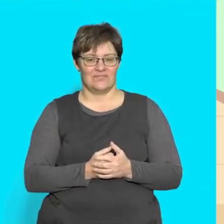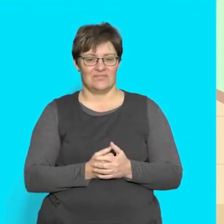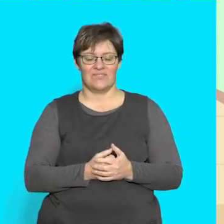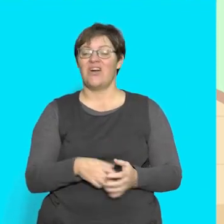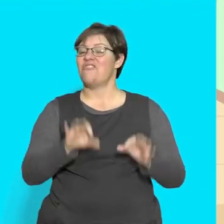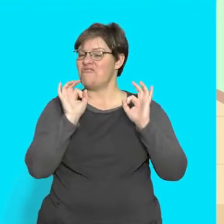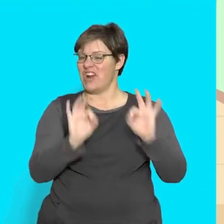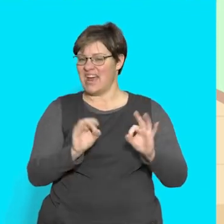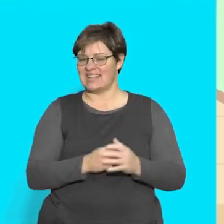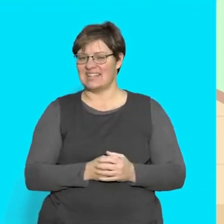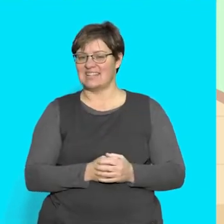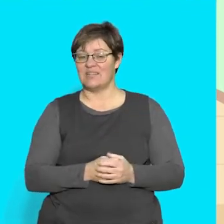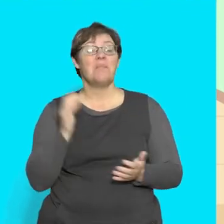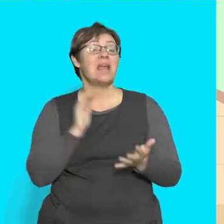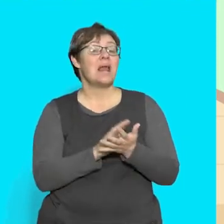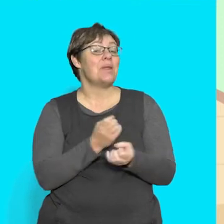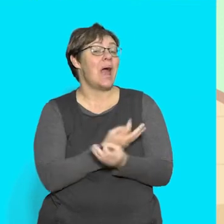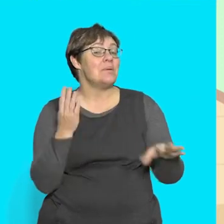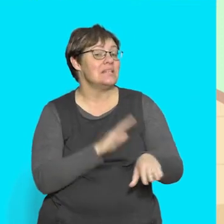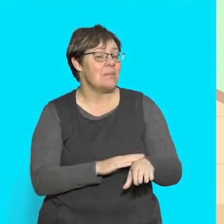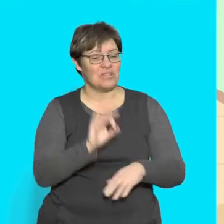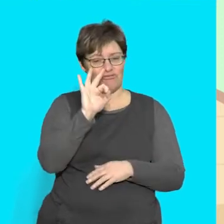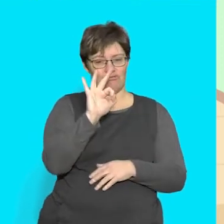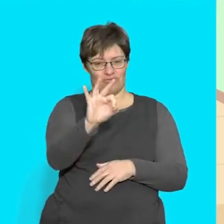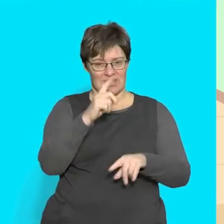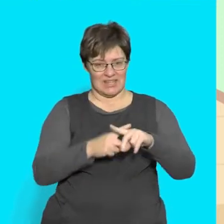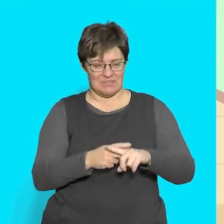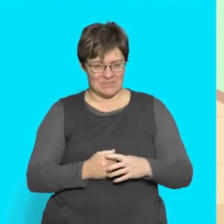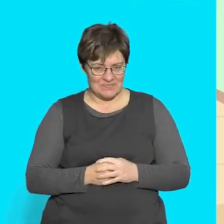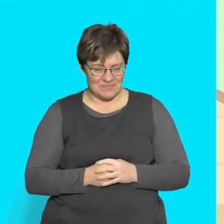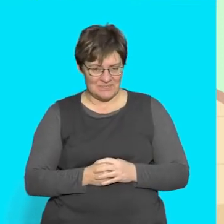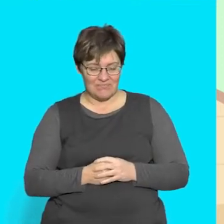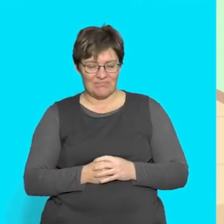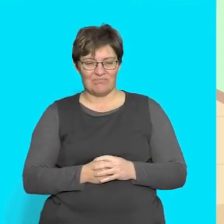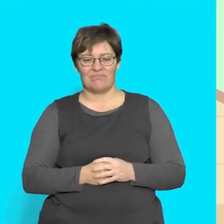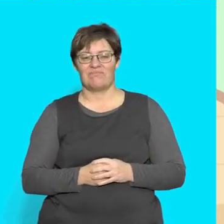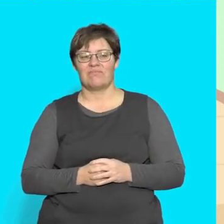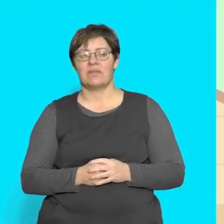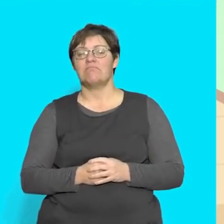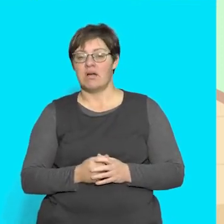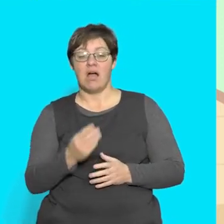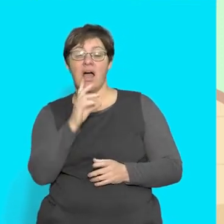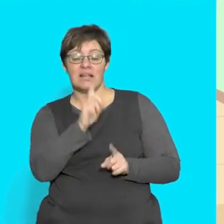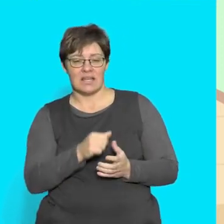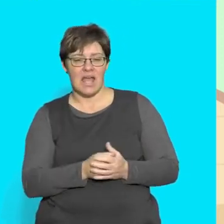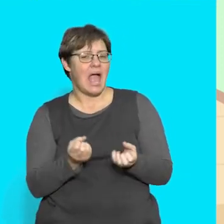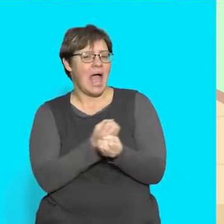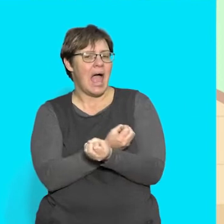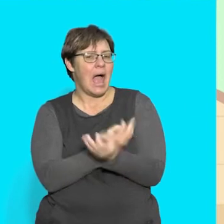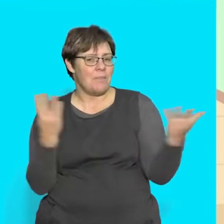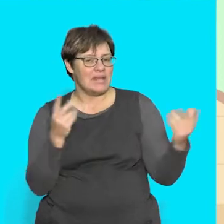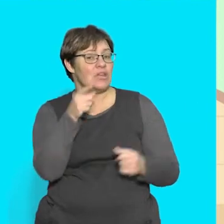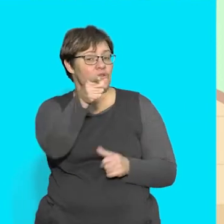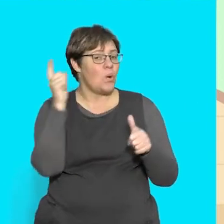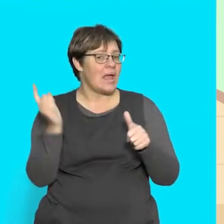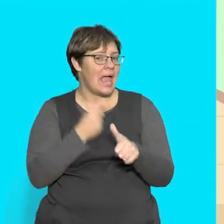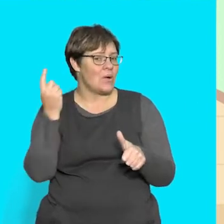That's right! I clapped three times So answer my question How many did